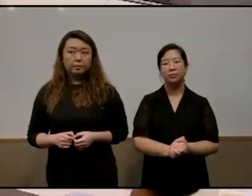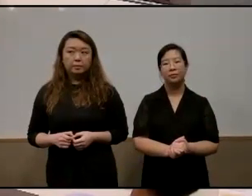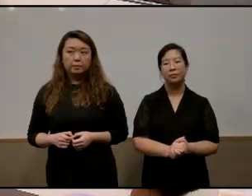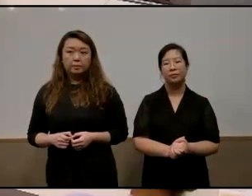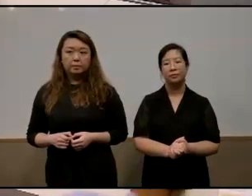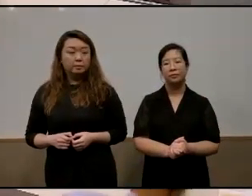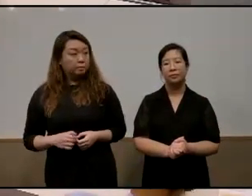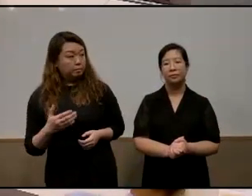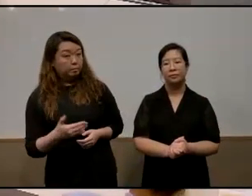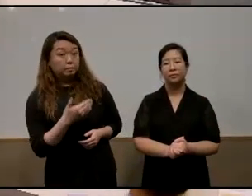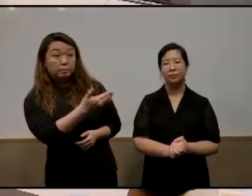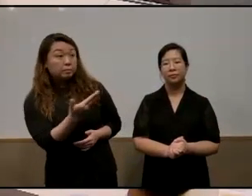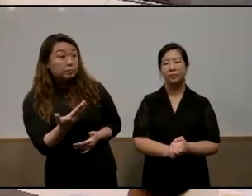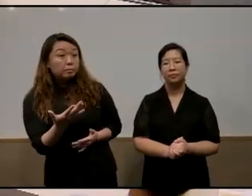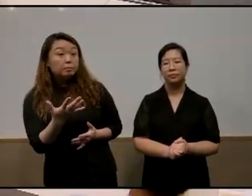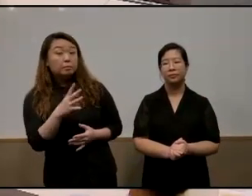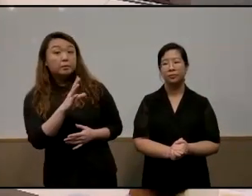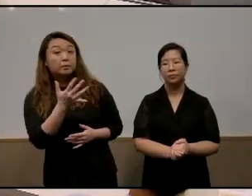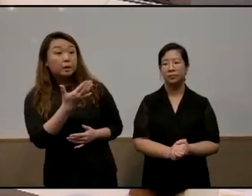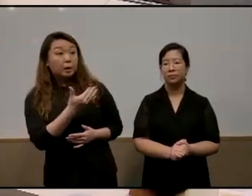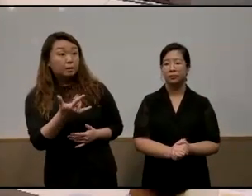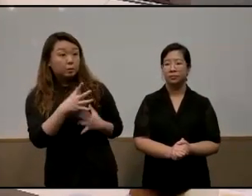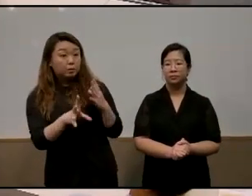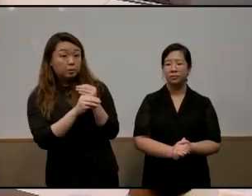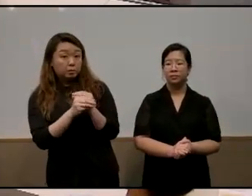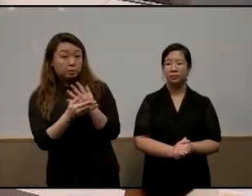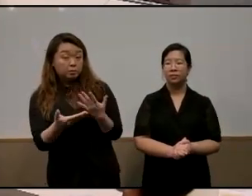the mic is on please do anything you would like to add stanley or alistair